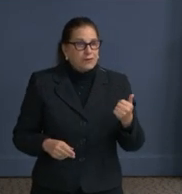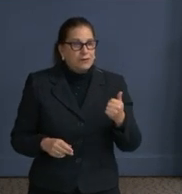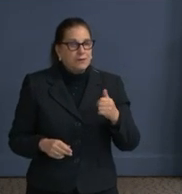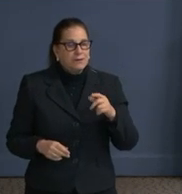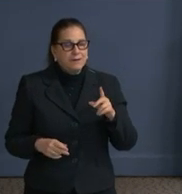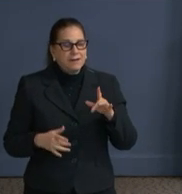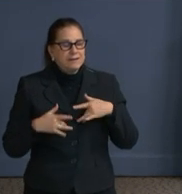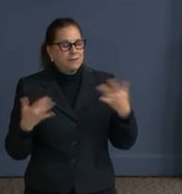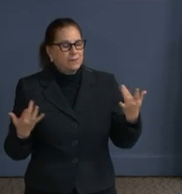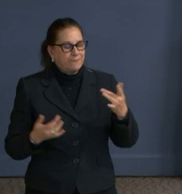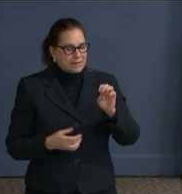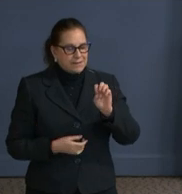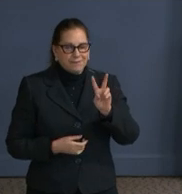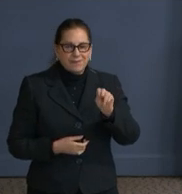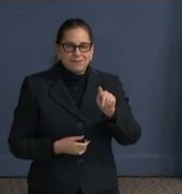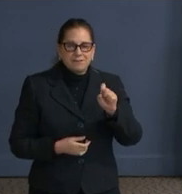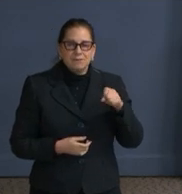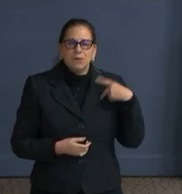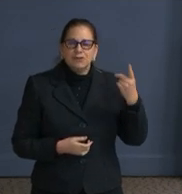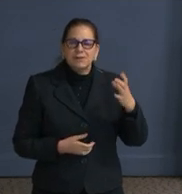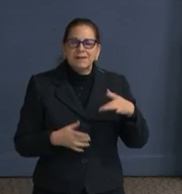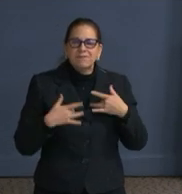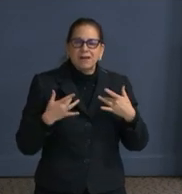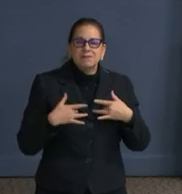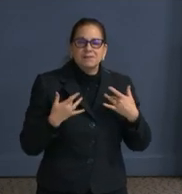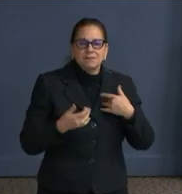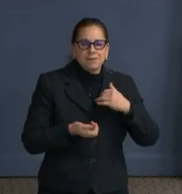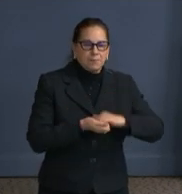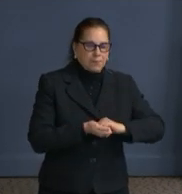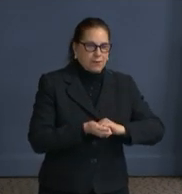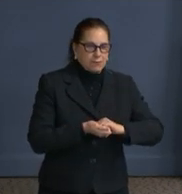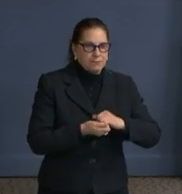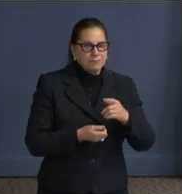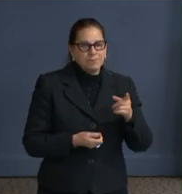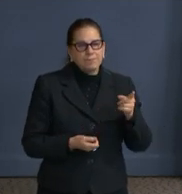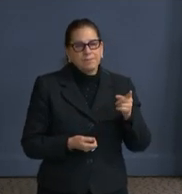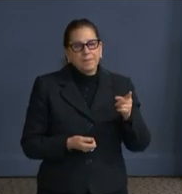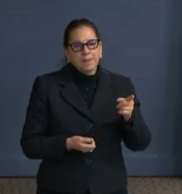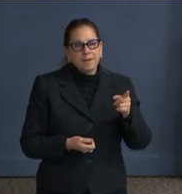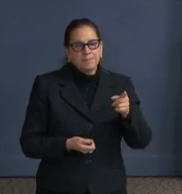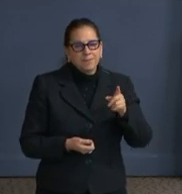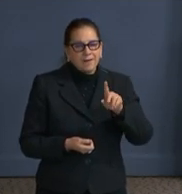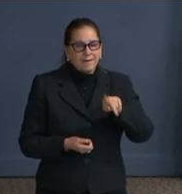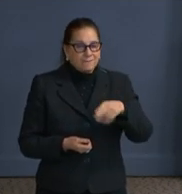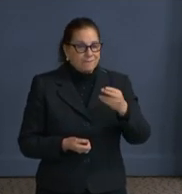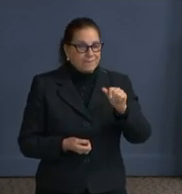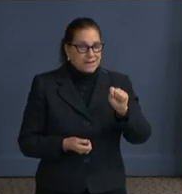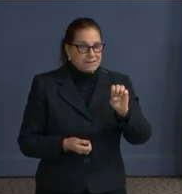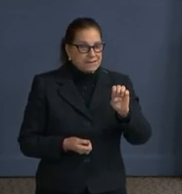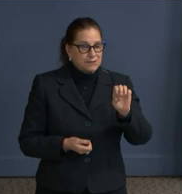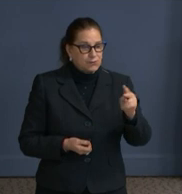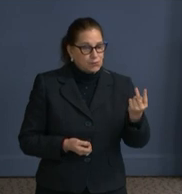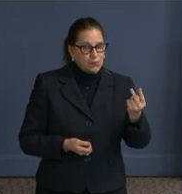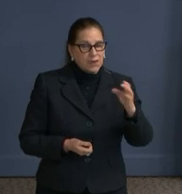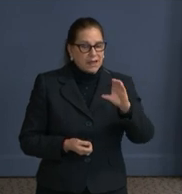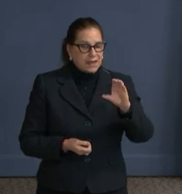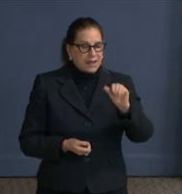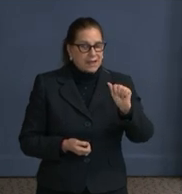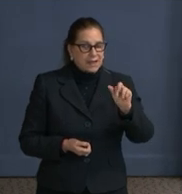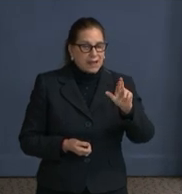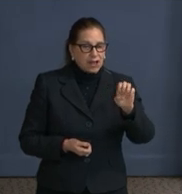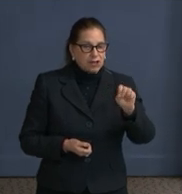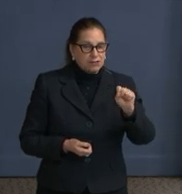which will provide over $8 million in relief funding to excluded workers in D.C. Eligible